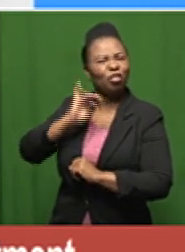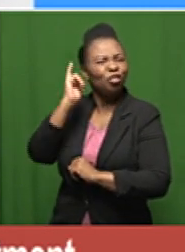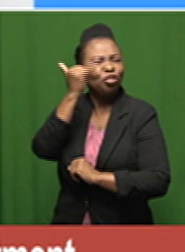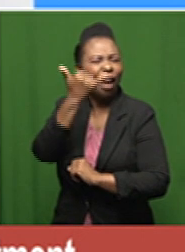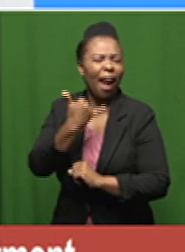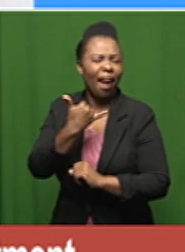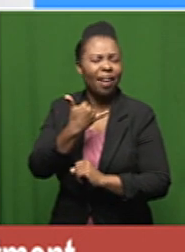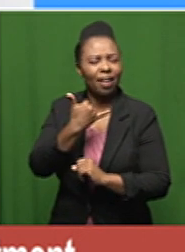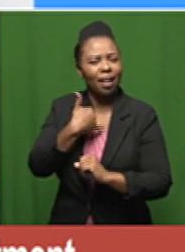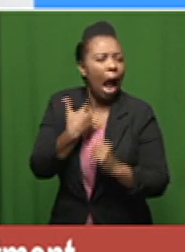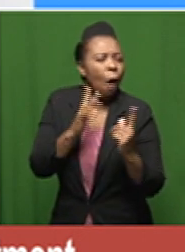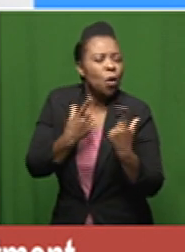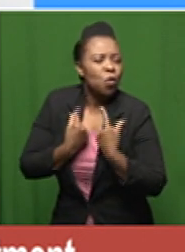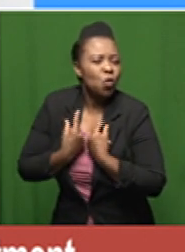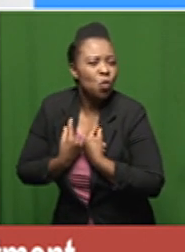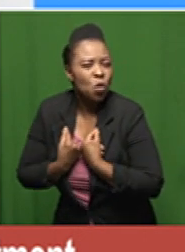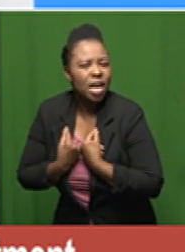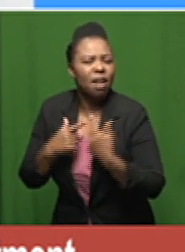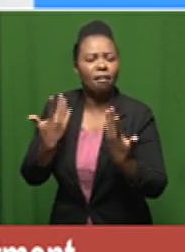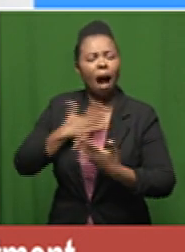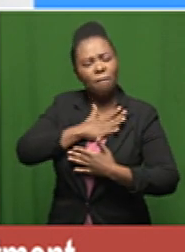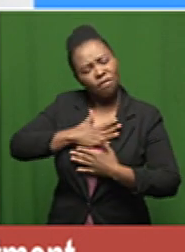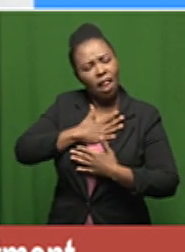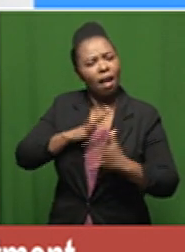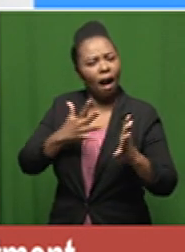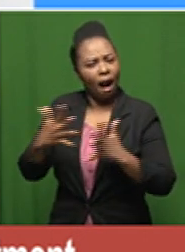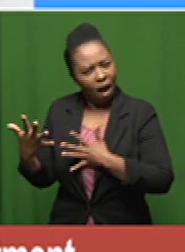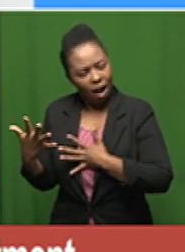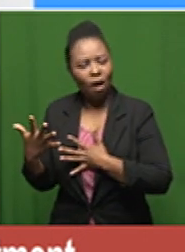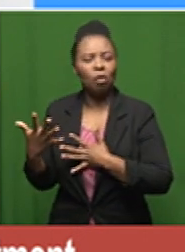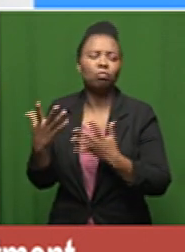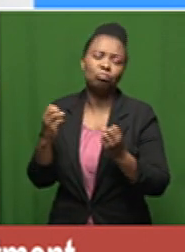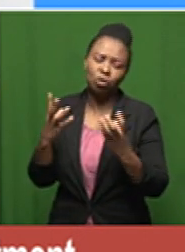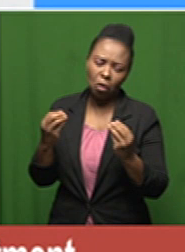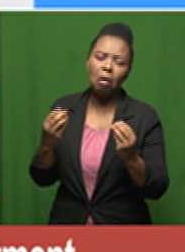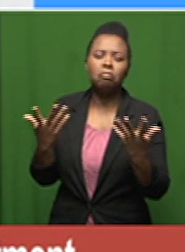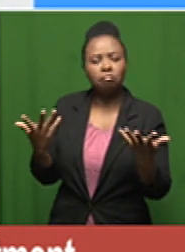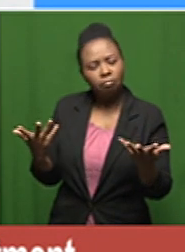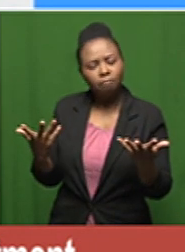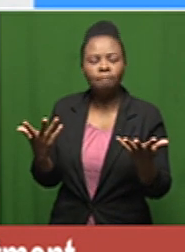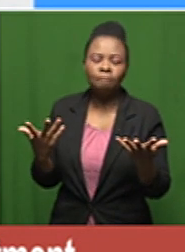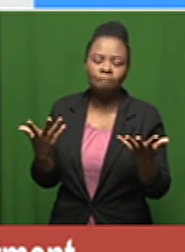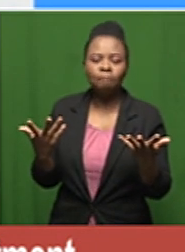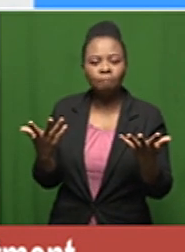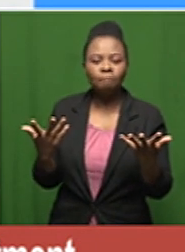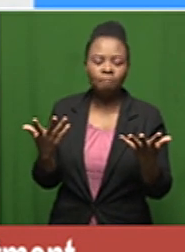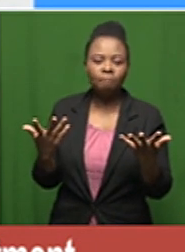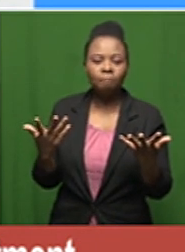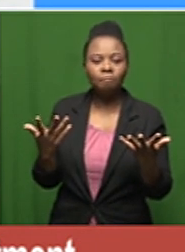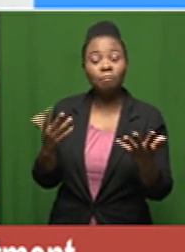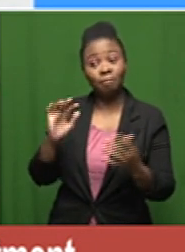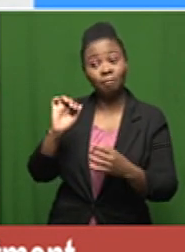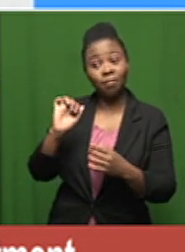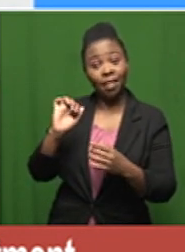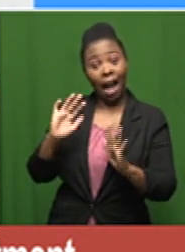doing um how i'm feeling so her how the way in which she